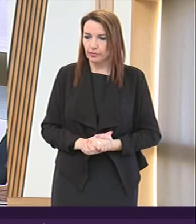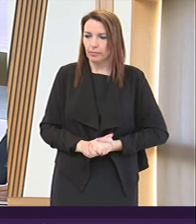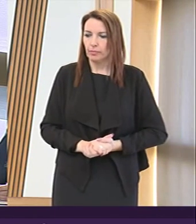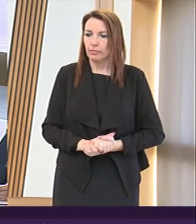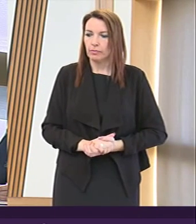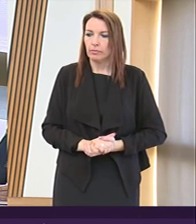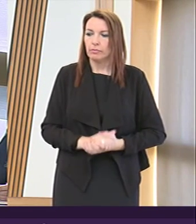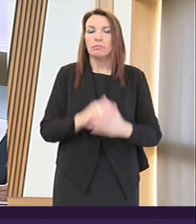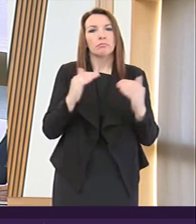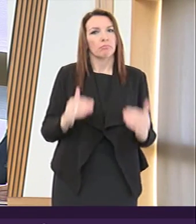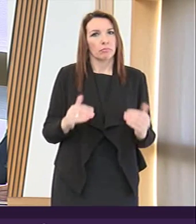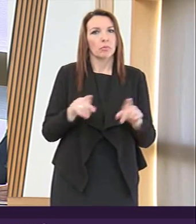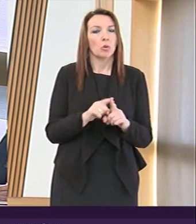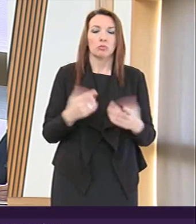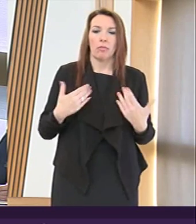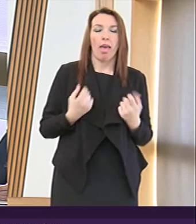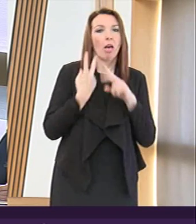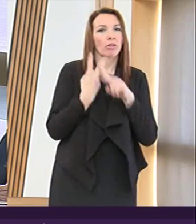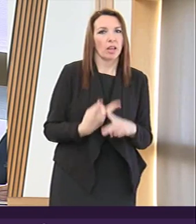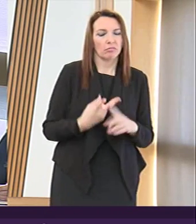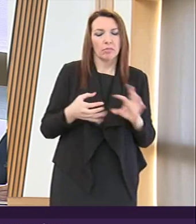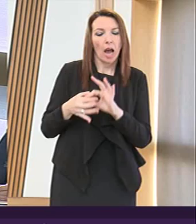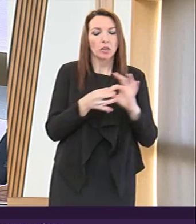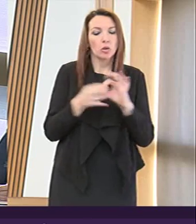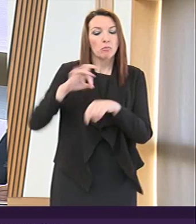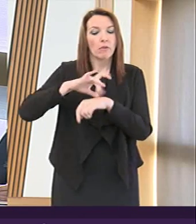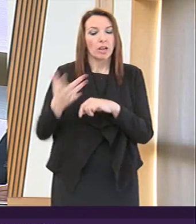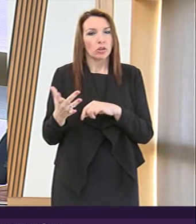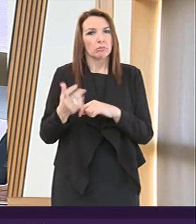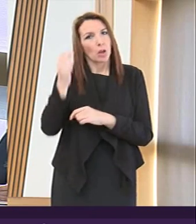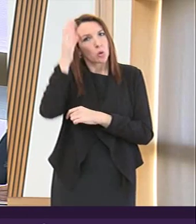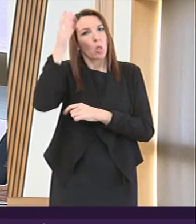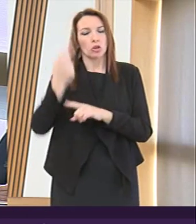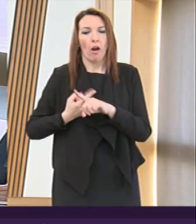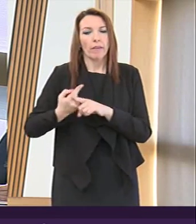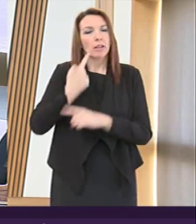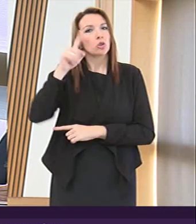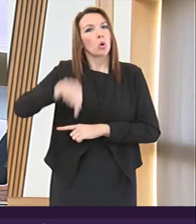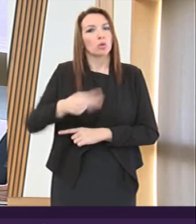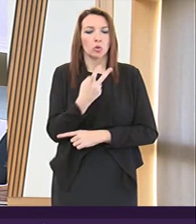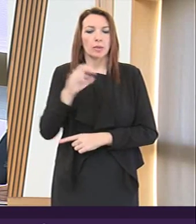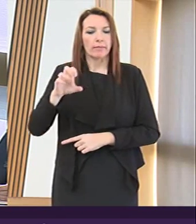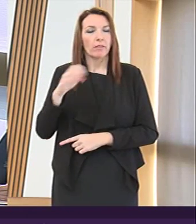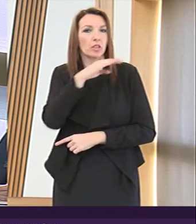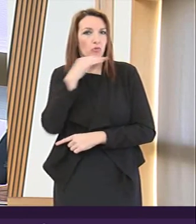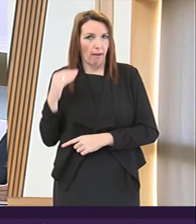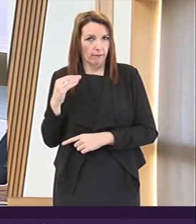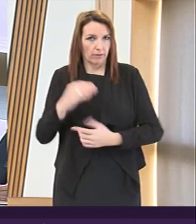Nor on the Health Care and Associated Professions Knowledge of English Order 2015 Draft